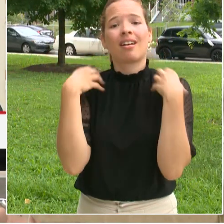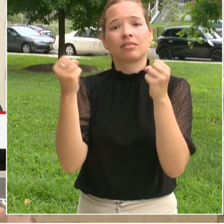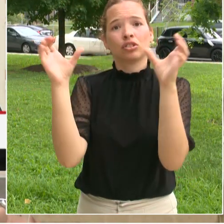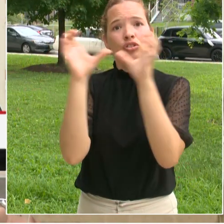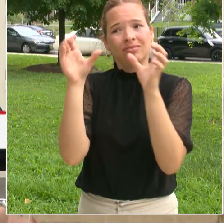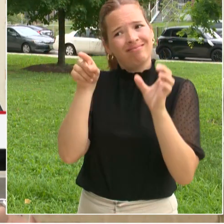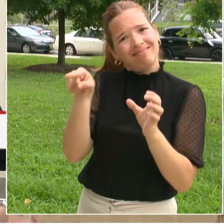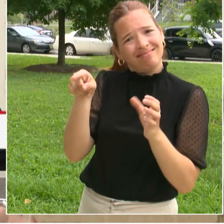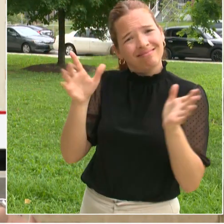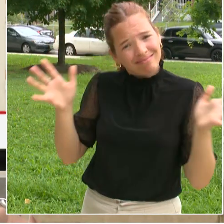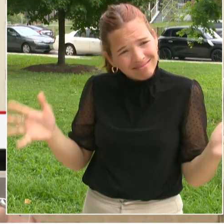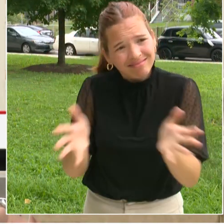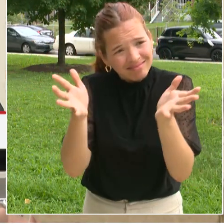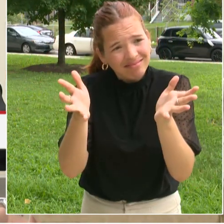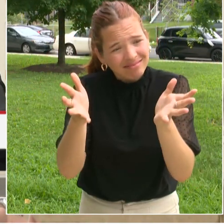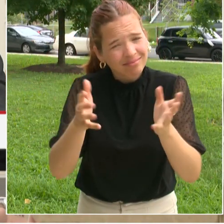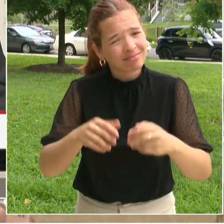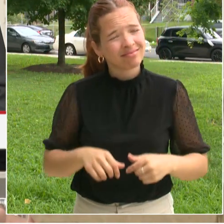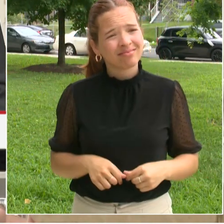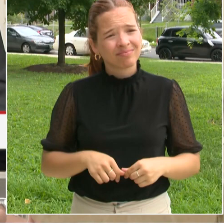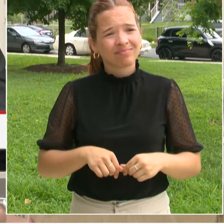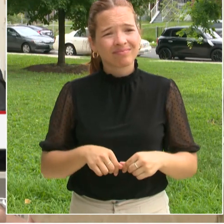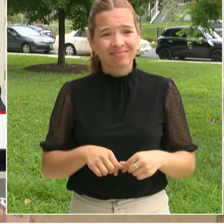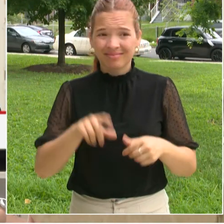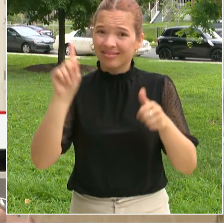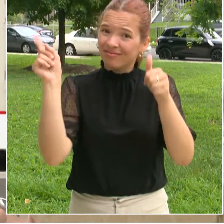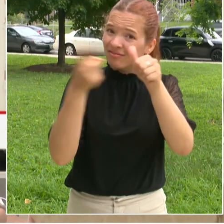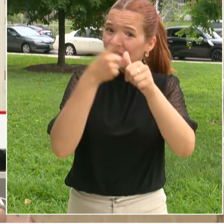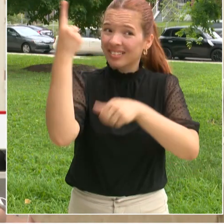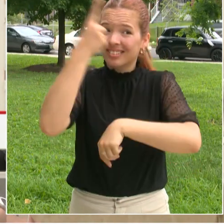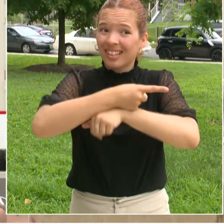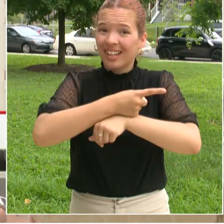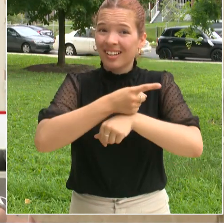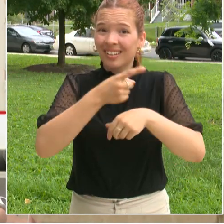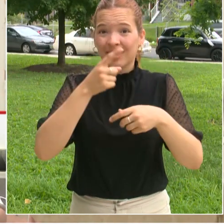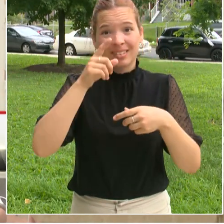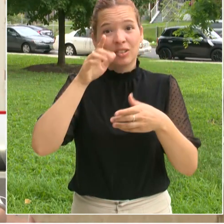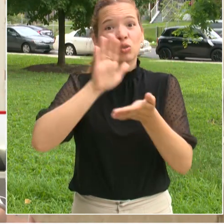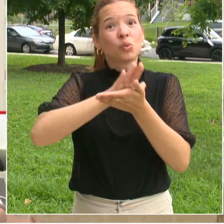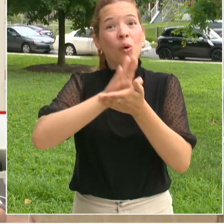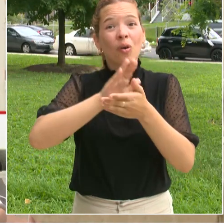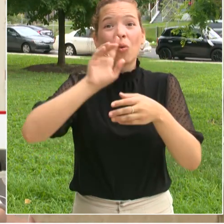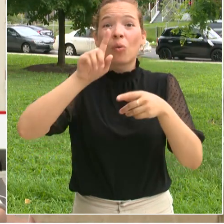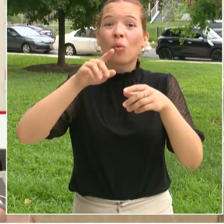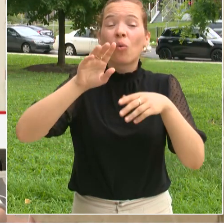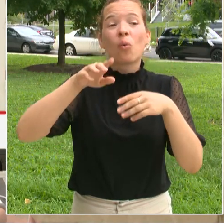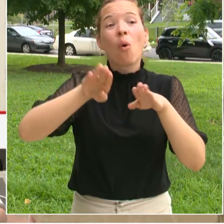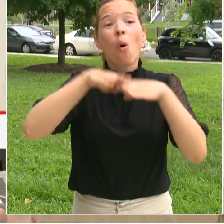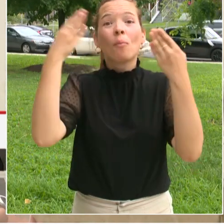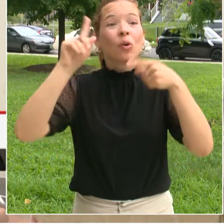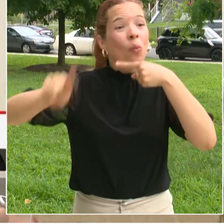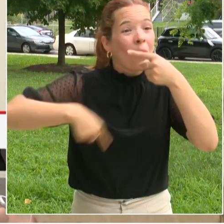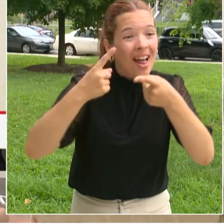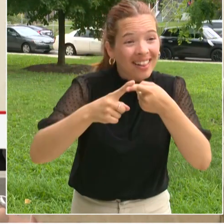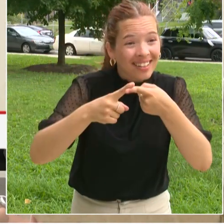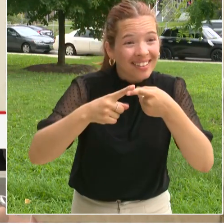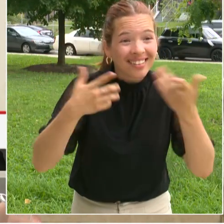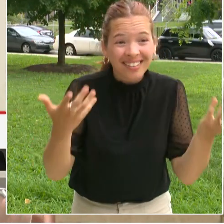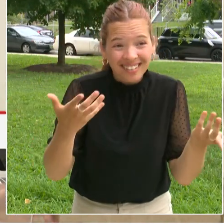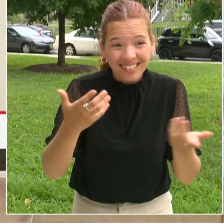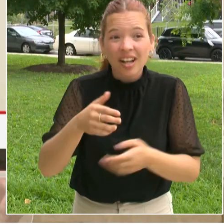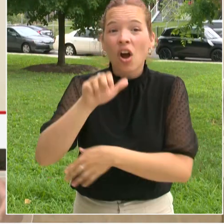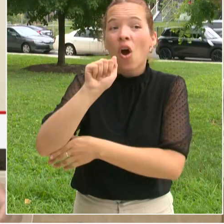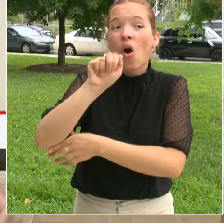school is August 28. So we're grateful to have, again, these citywide partnerships, and it's my pleasure at this time to turn it over to